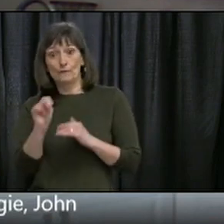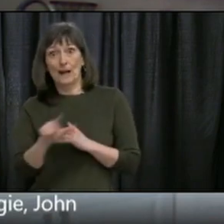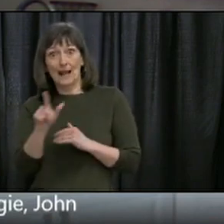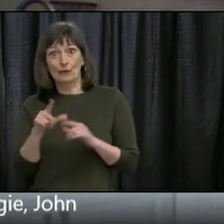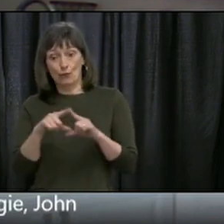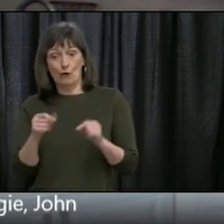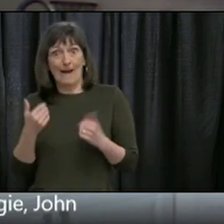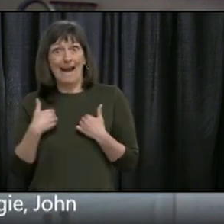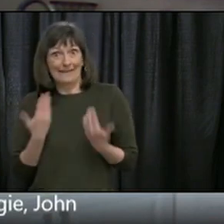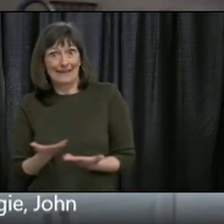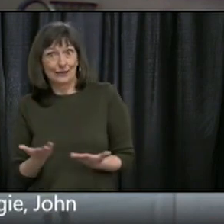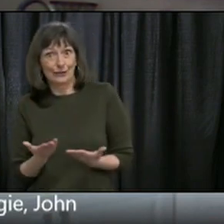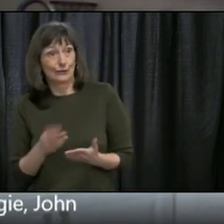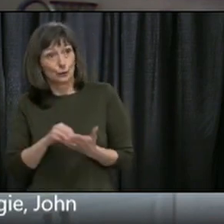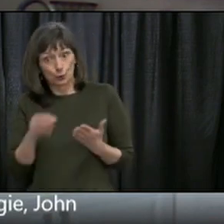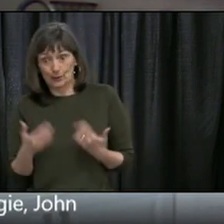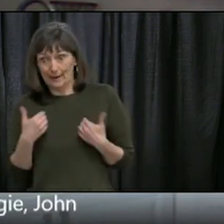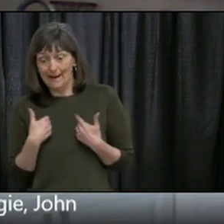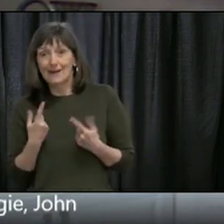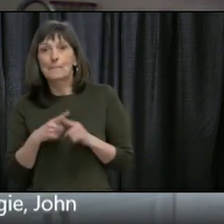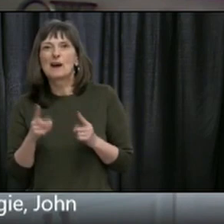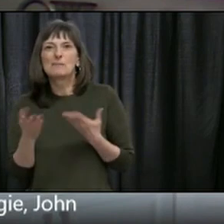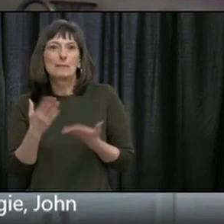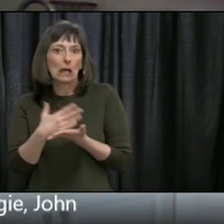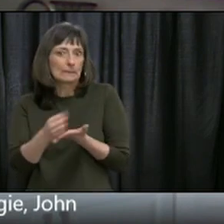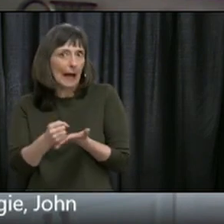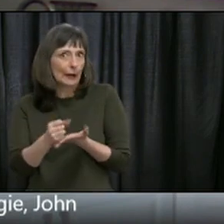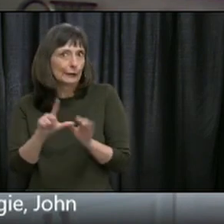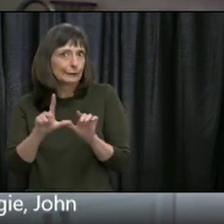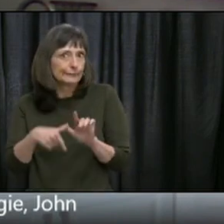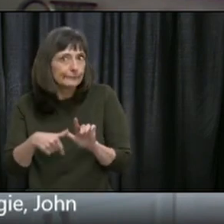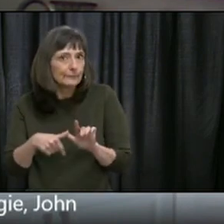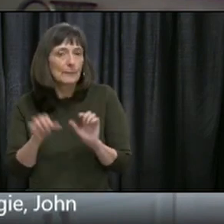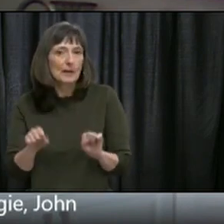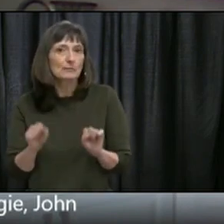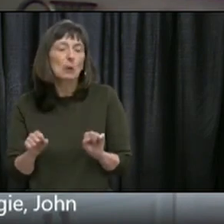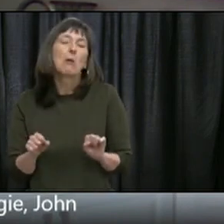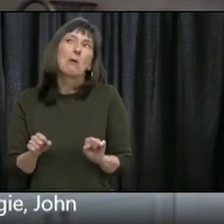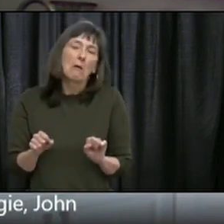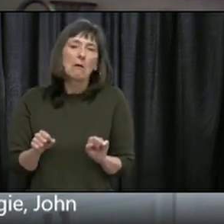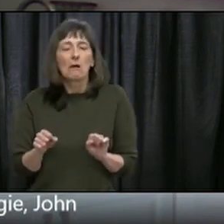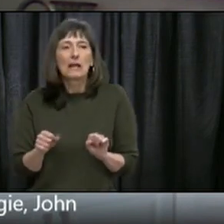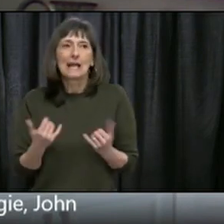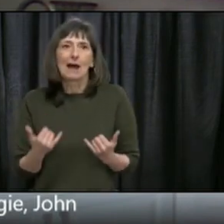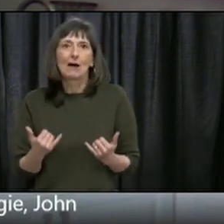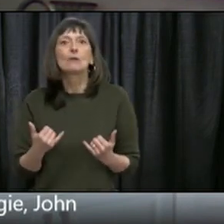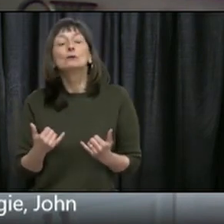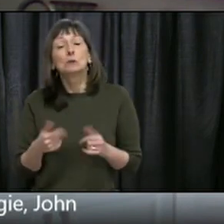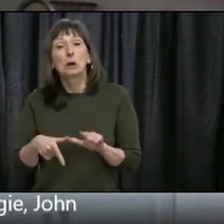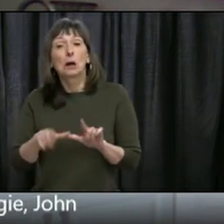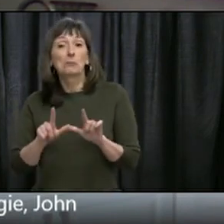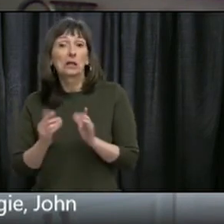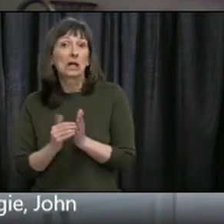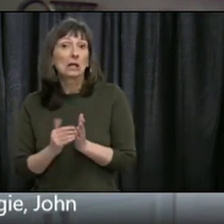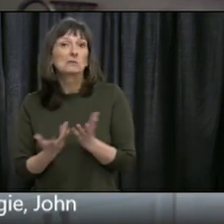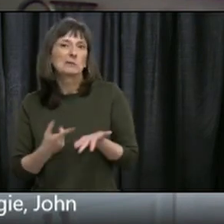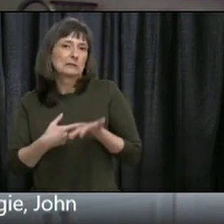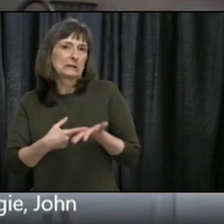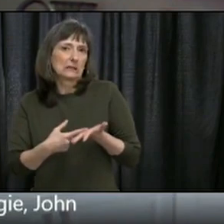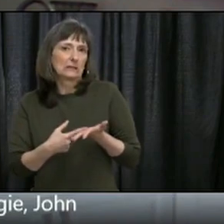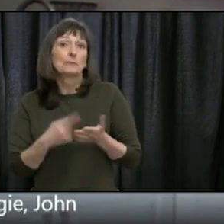arrangements for them but it's people whose primary residence is Newfoundland and Labrador.